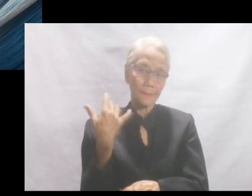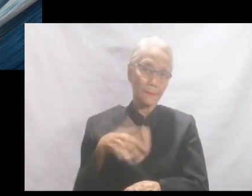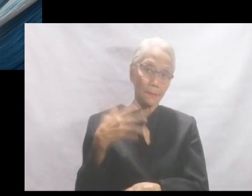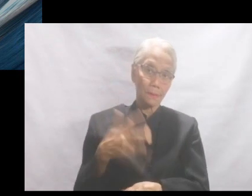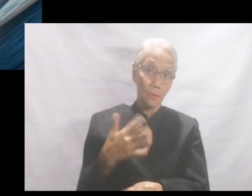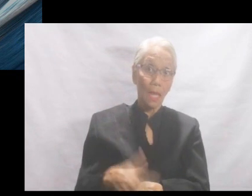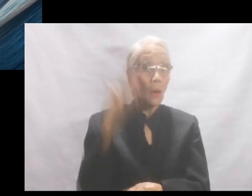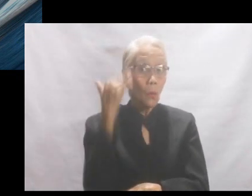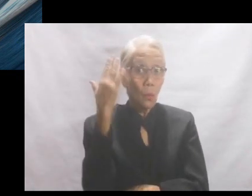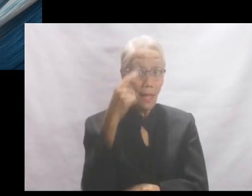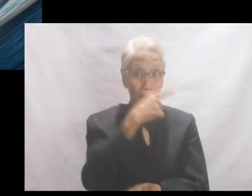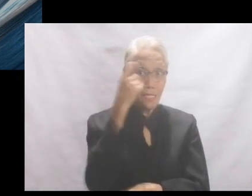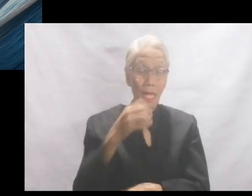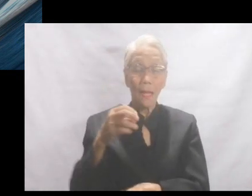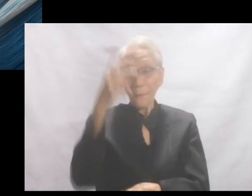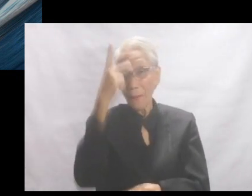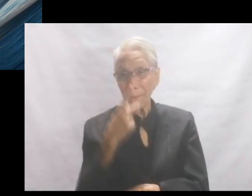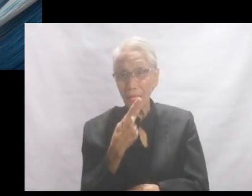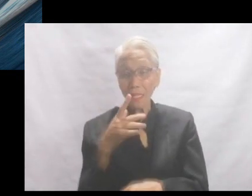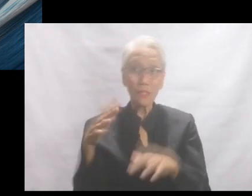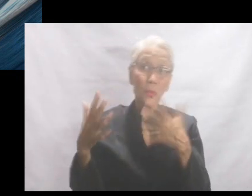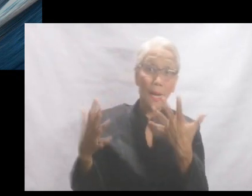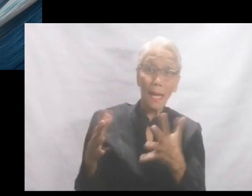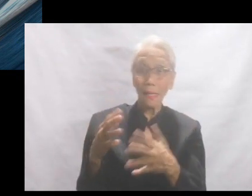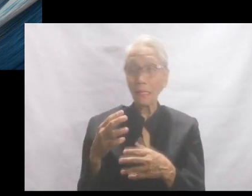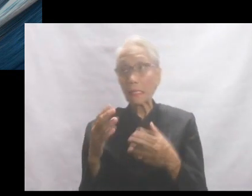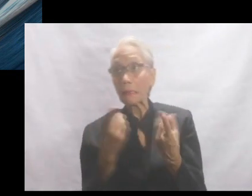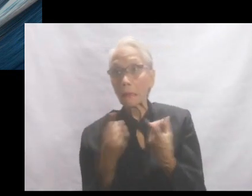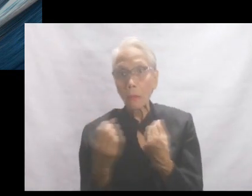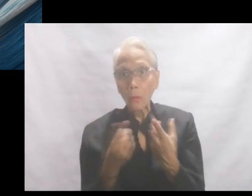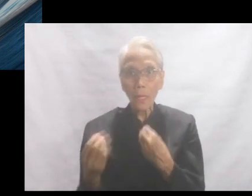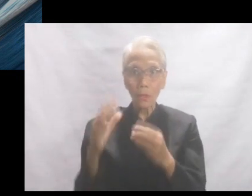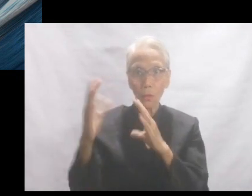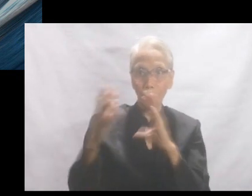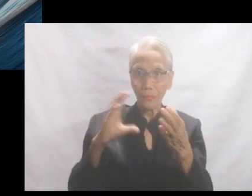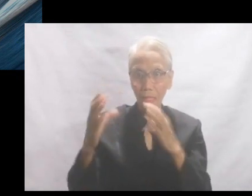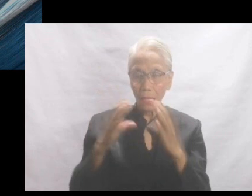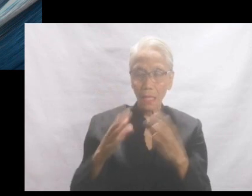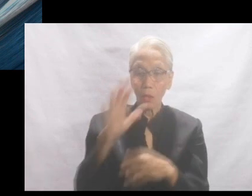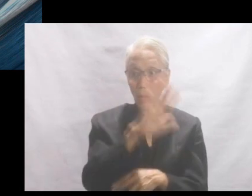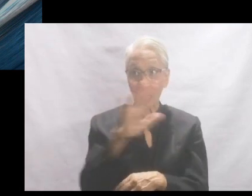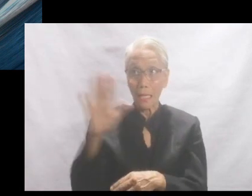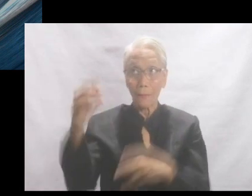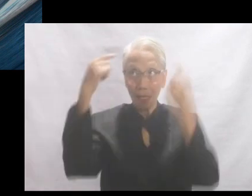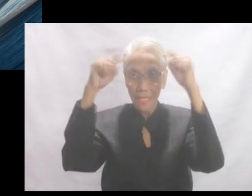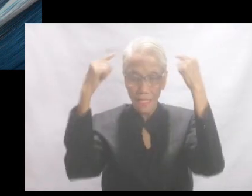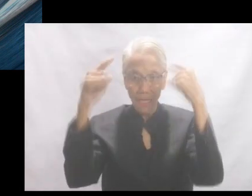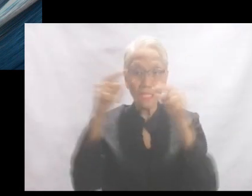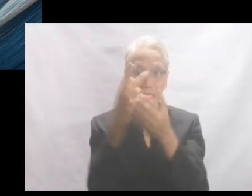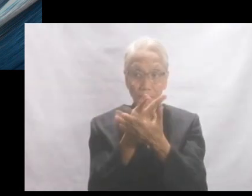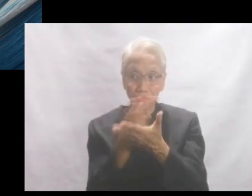Pambira. Kasi wala nang bukang bibig ang mga magulang naman kung hindi i-compare ang sarili nilang successes or